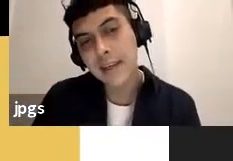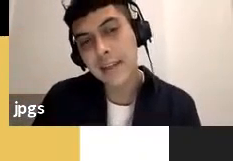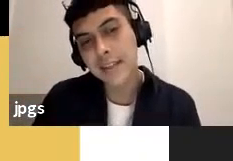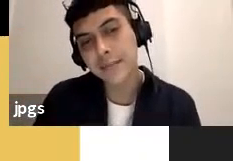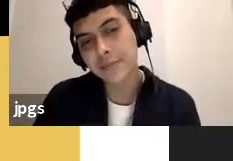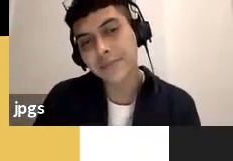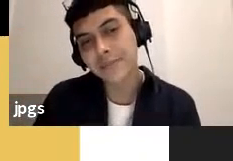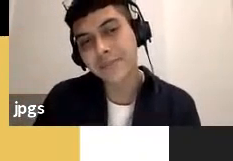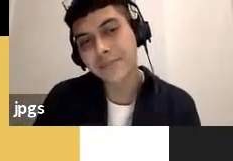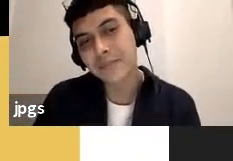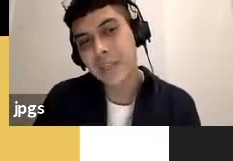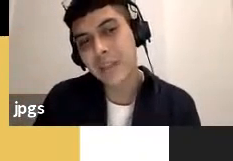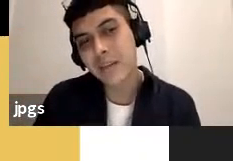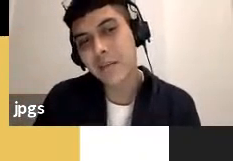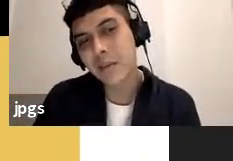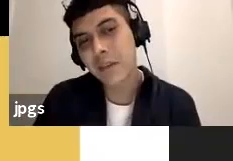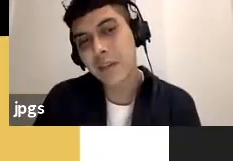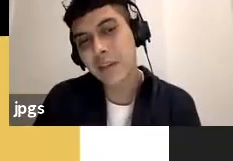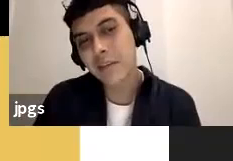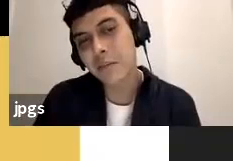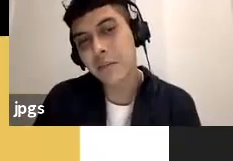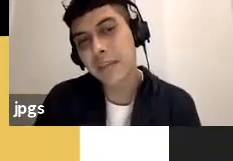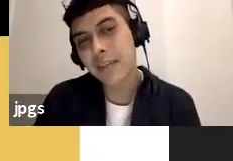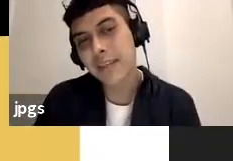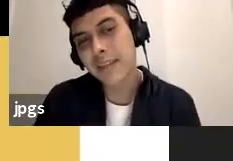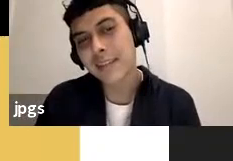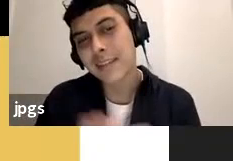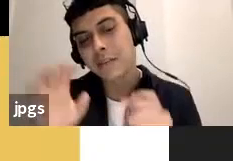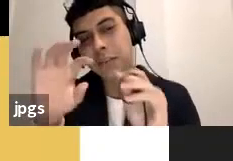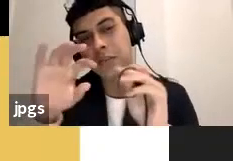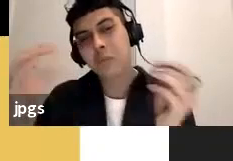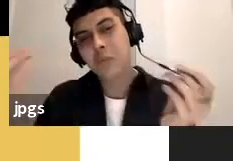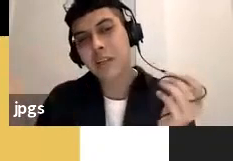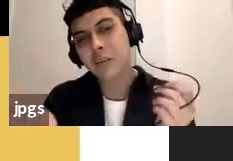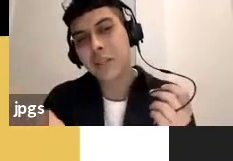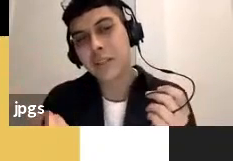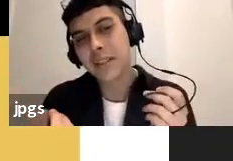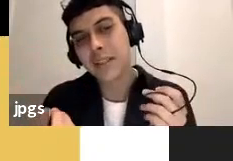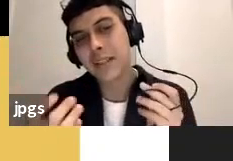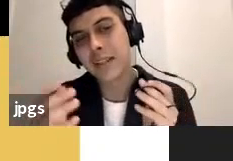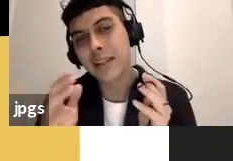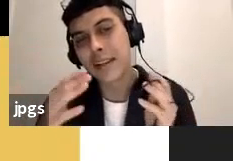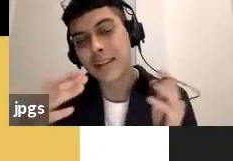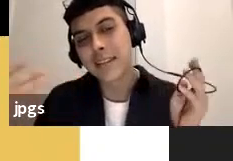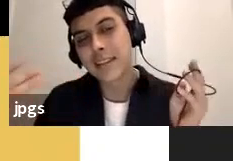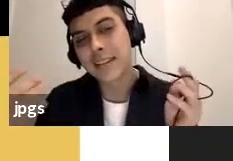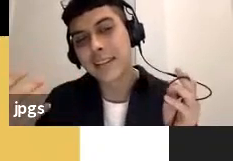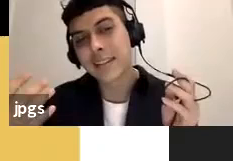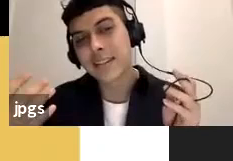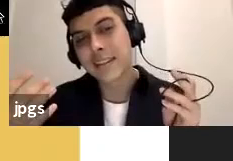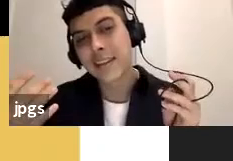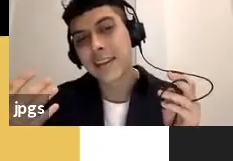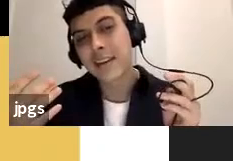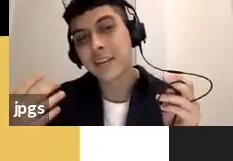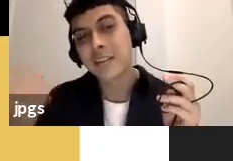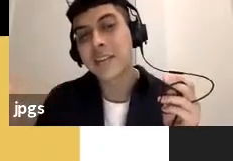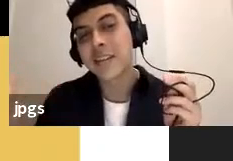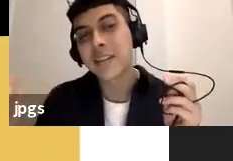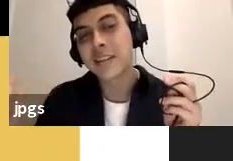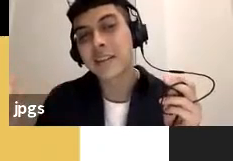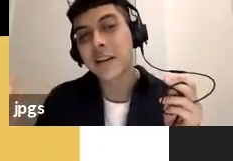um by thinking of uh the idea of the tropical belt and extending this